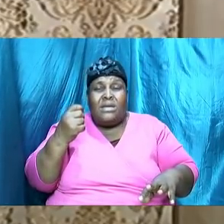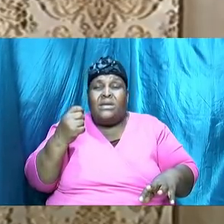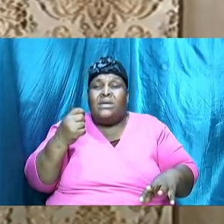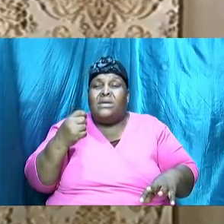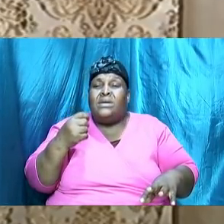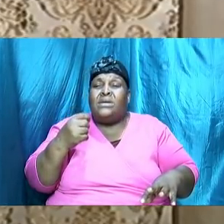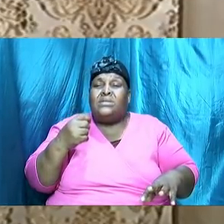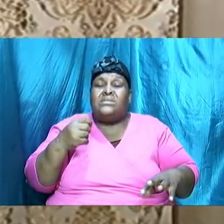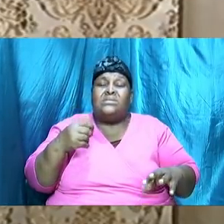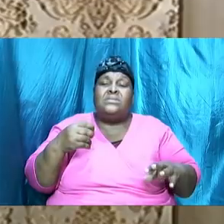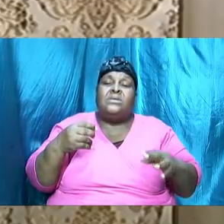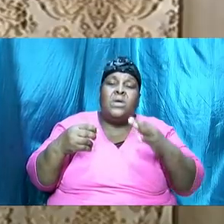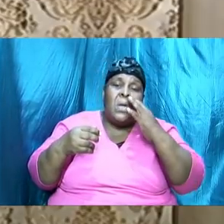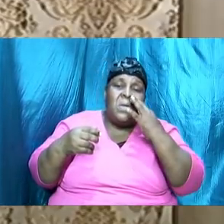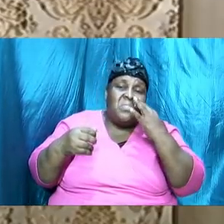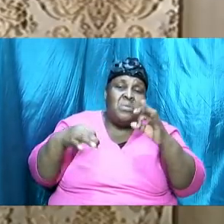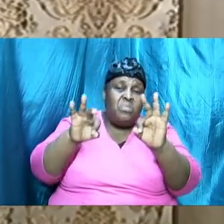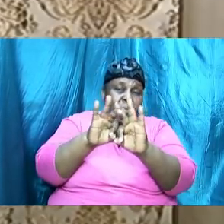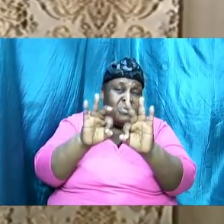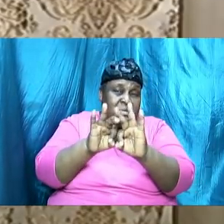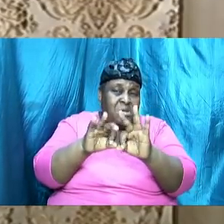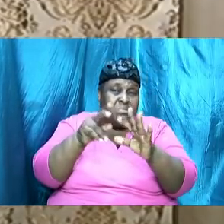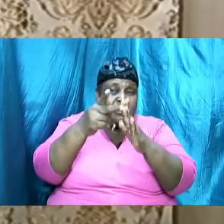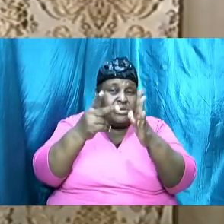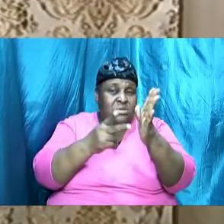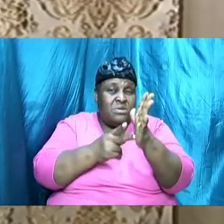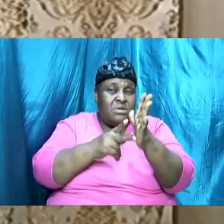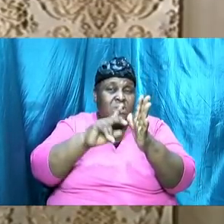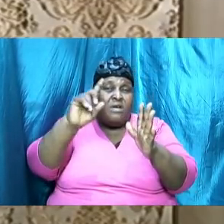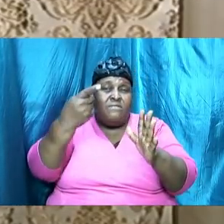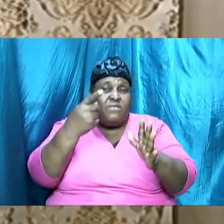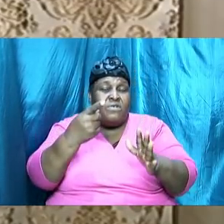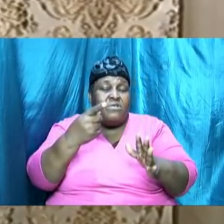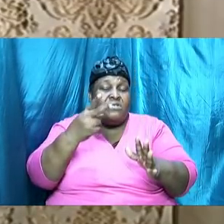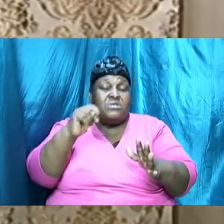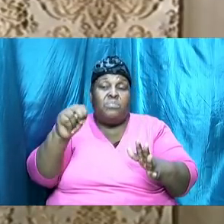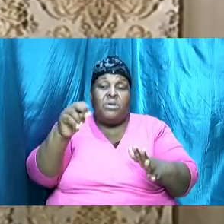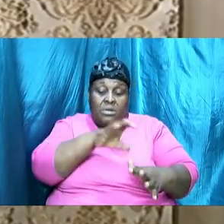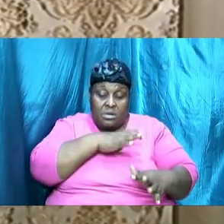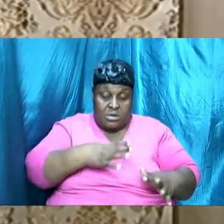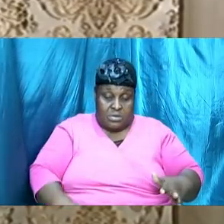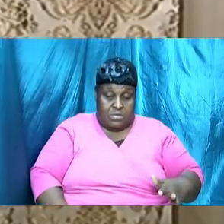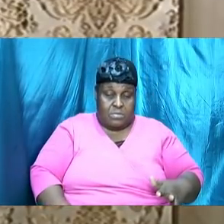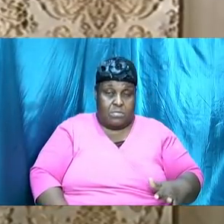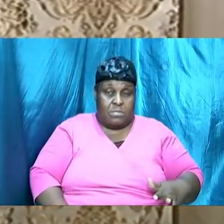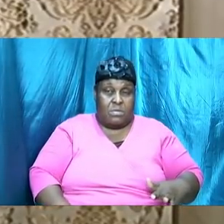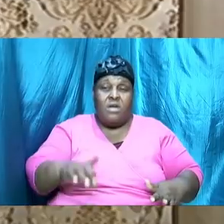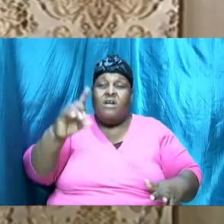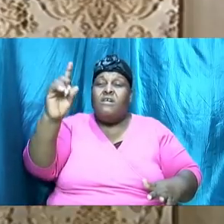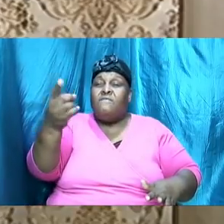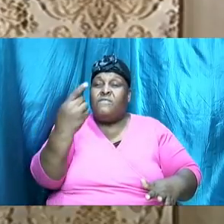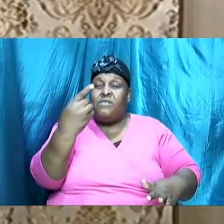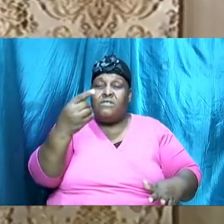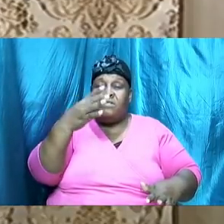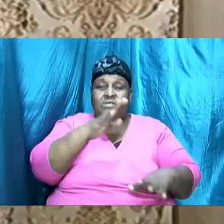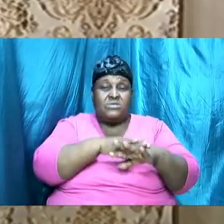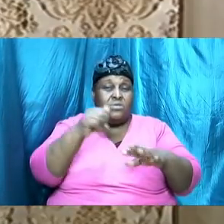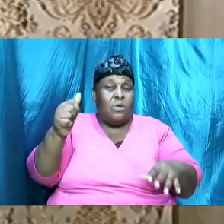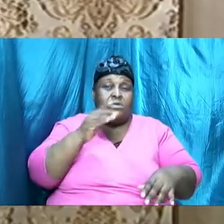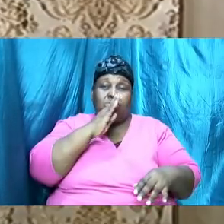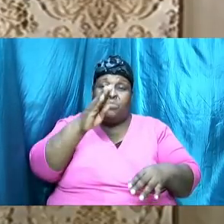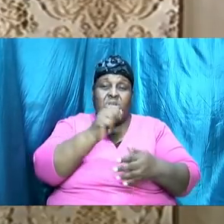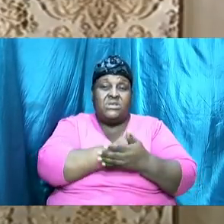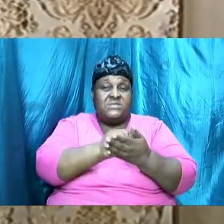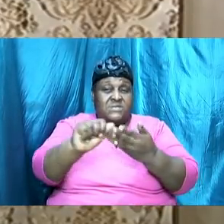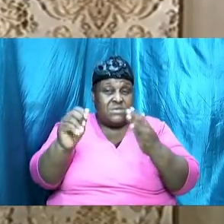that we must first be Christians we are first called to be saints before you're a